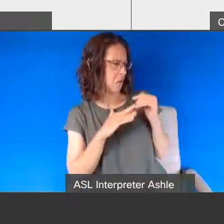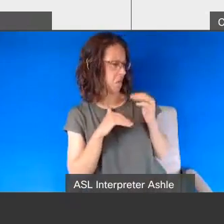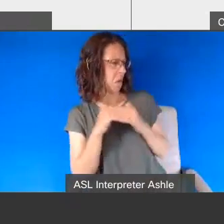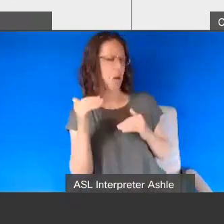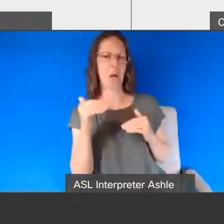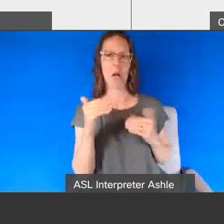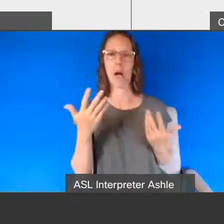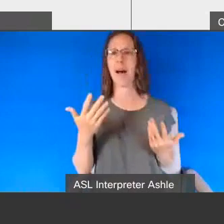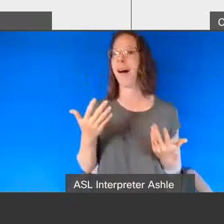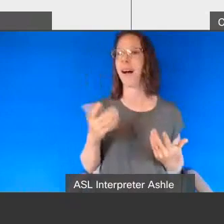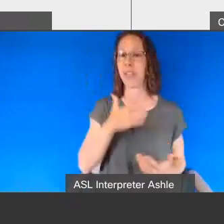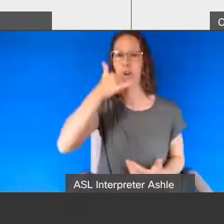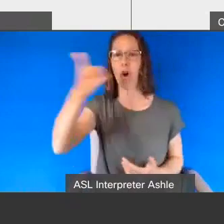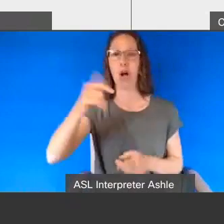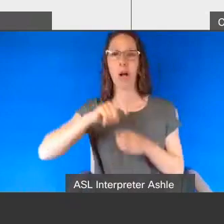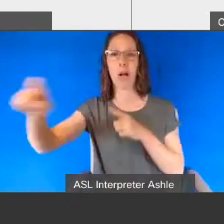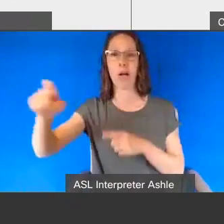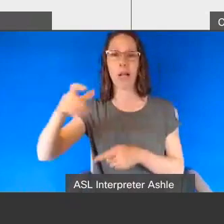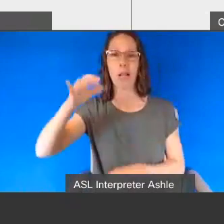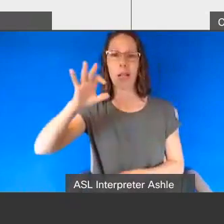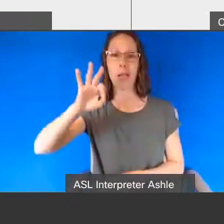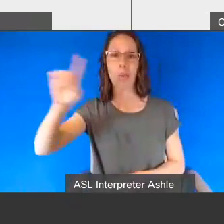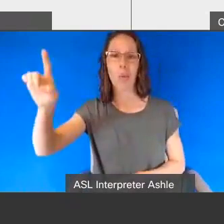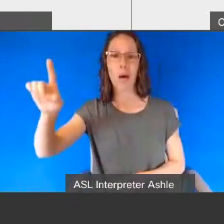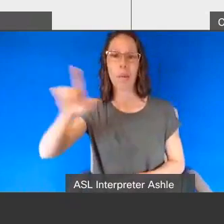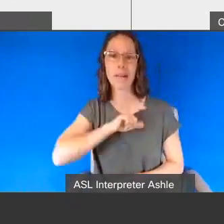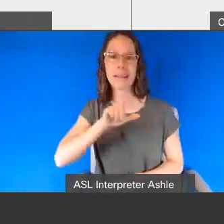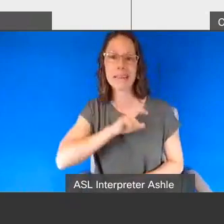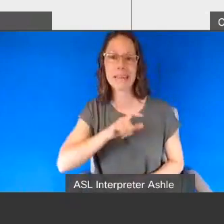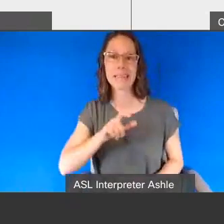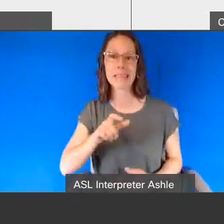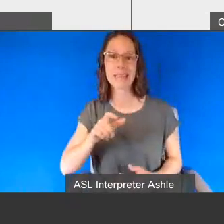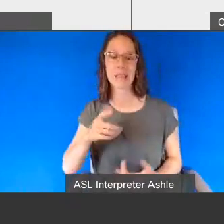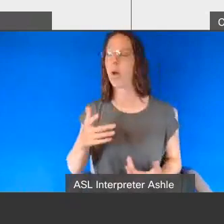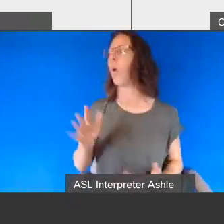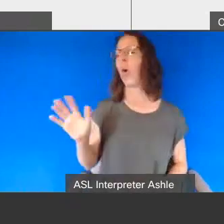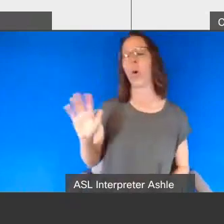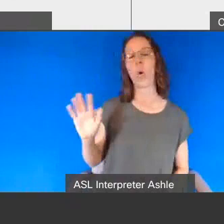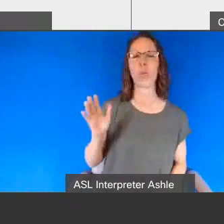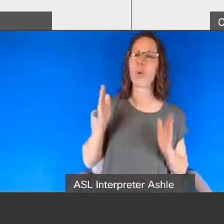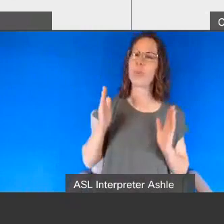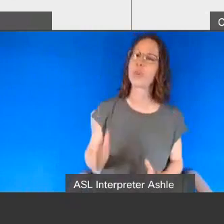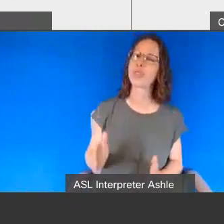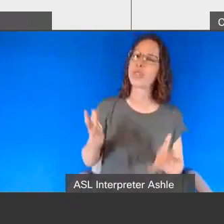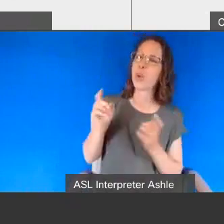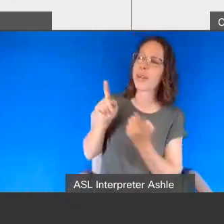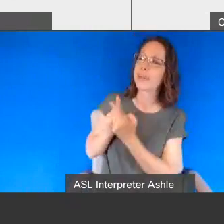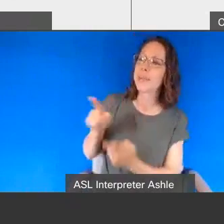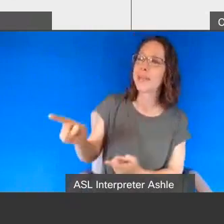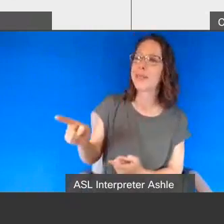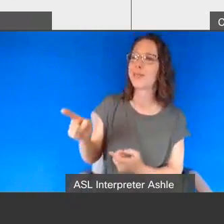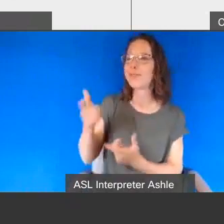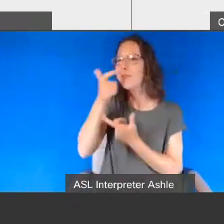spectrum just simply wanted to to get to know that person that's a very mild case but this is just one of many examples of